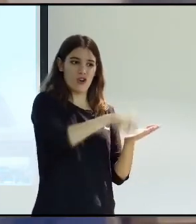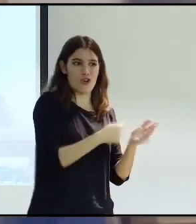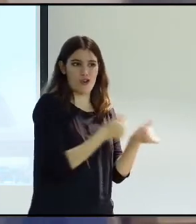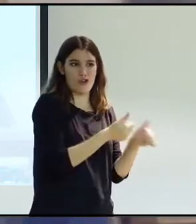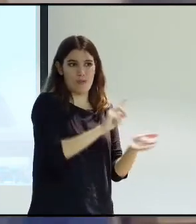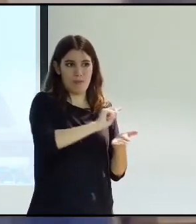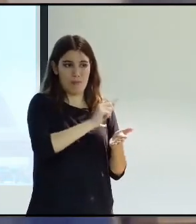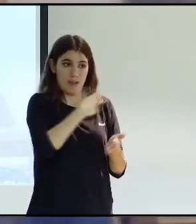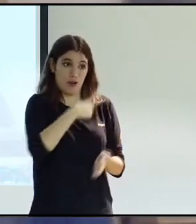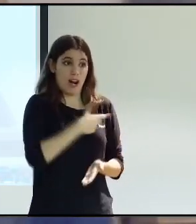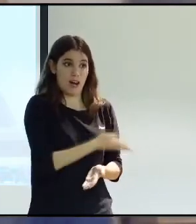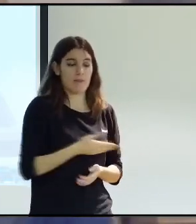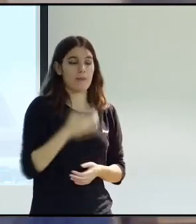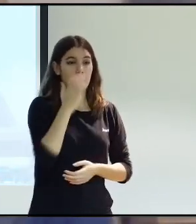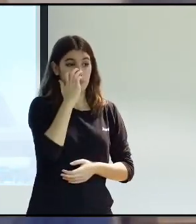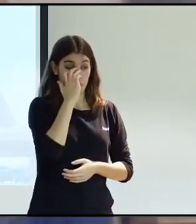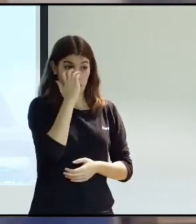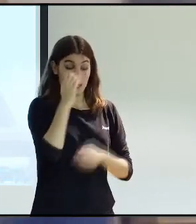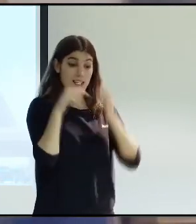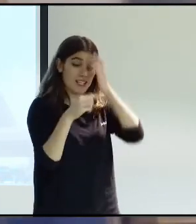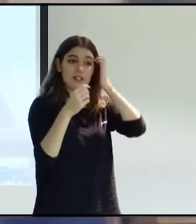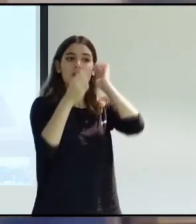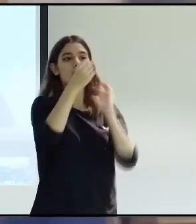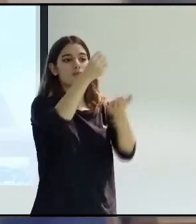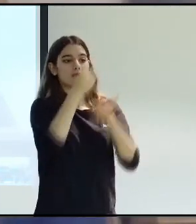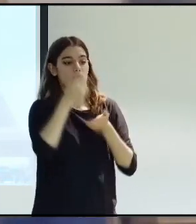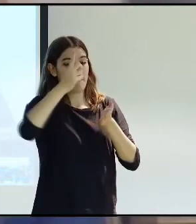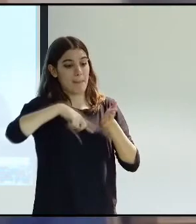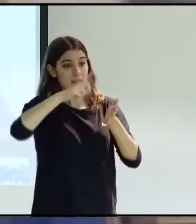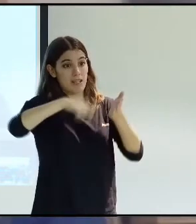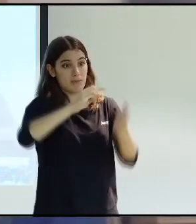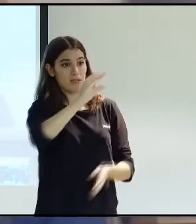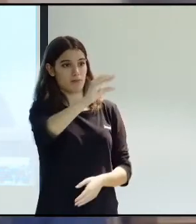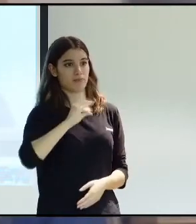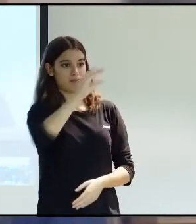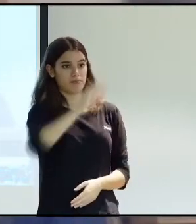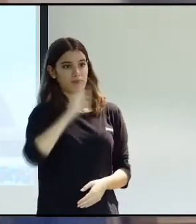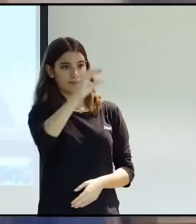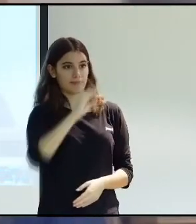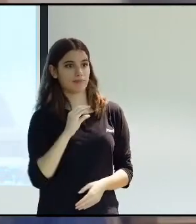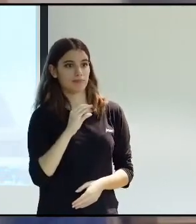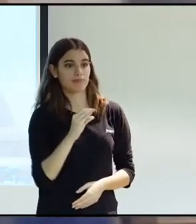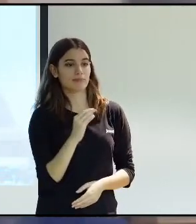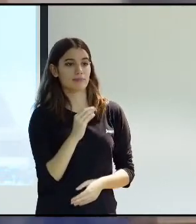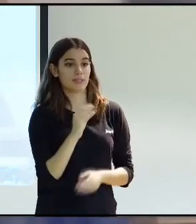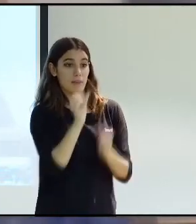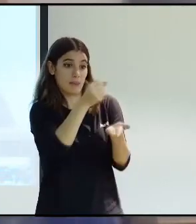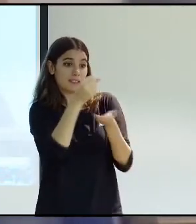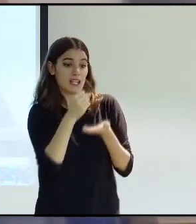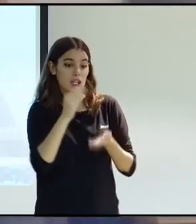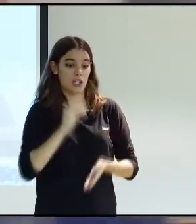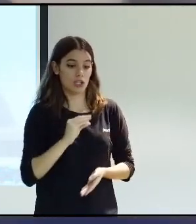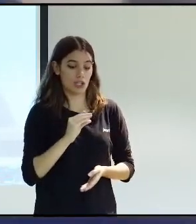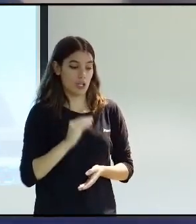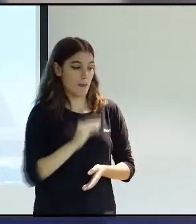self-management, for the personal assistant. And each month, that person receives a certain amount that has been agreed upon.